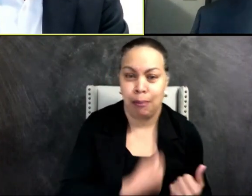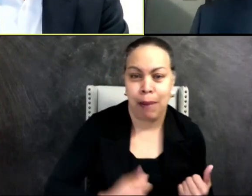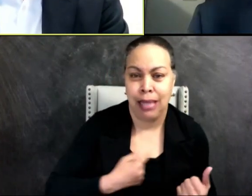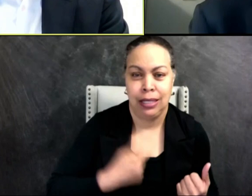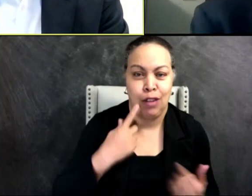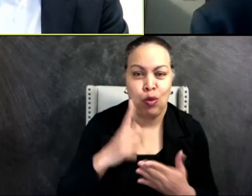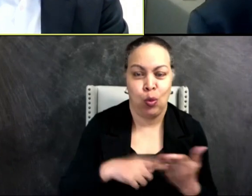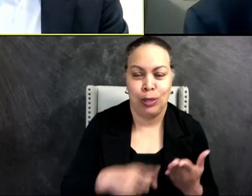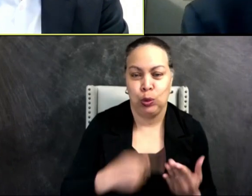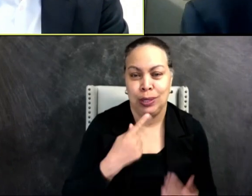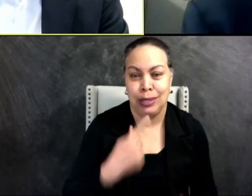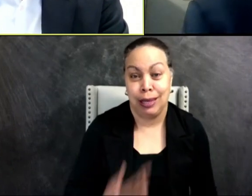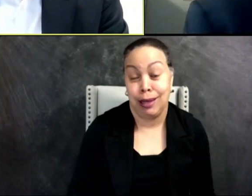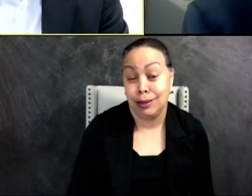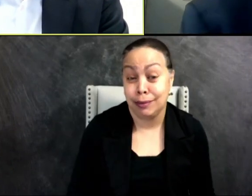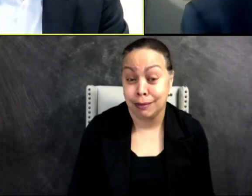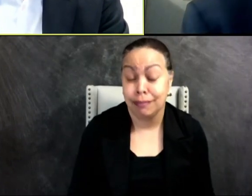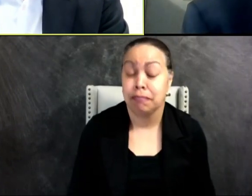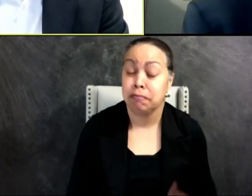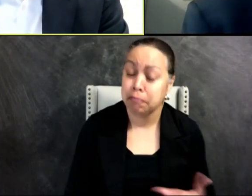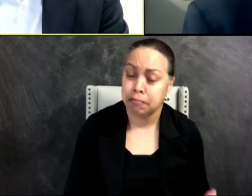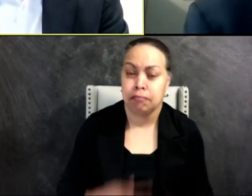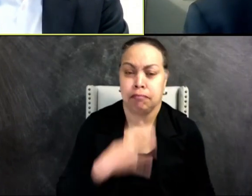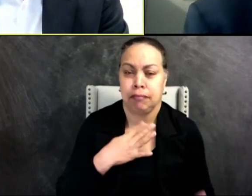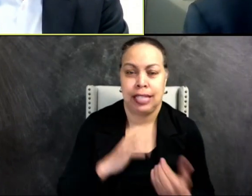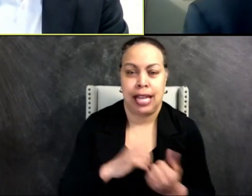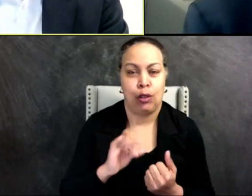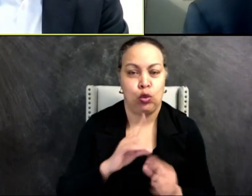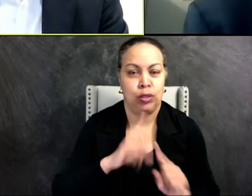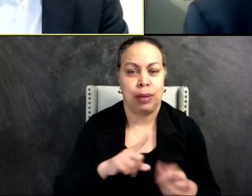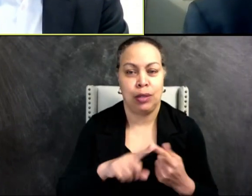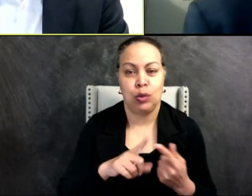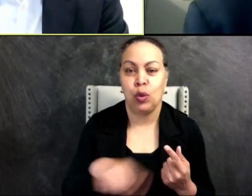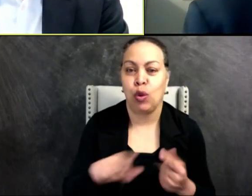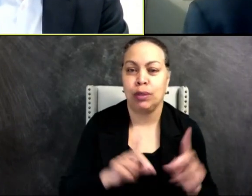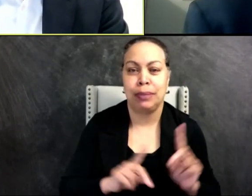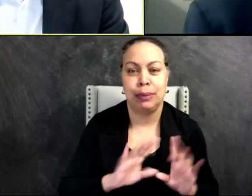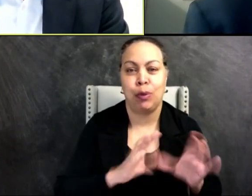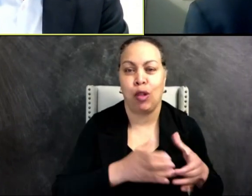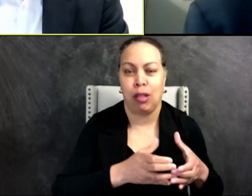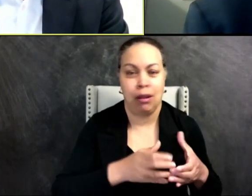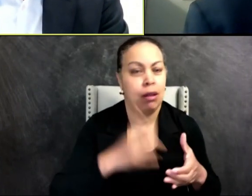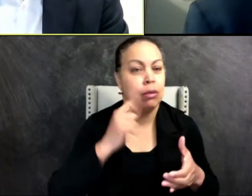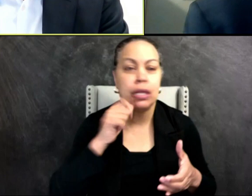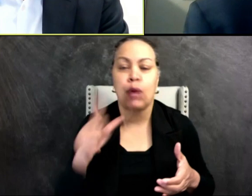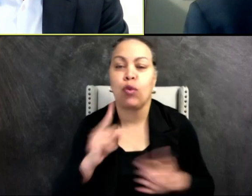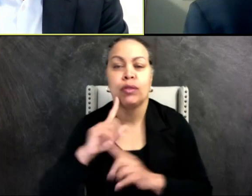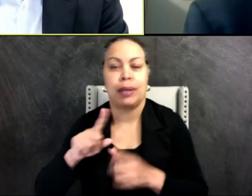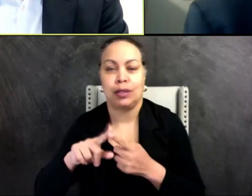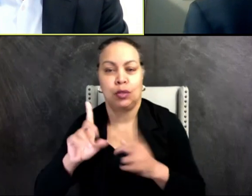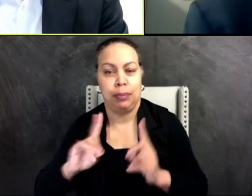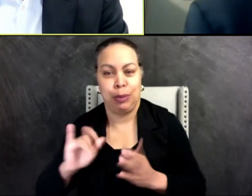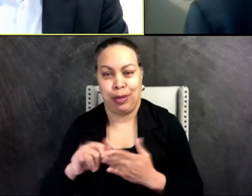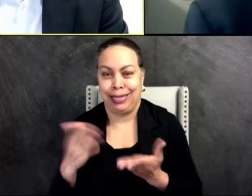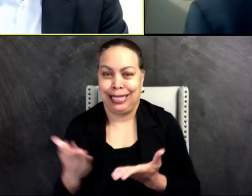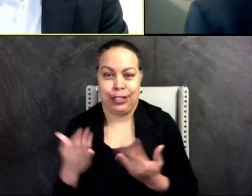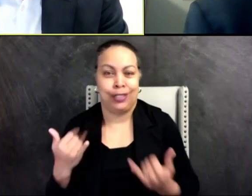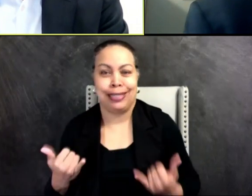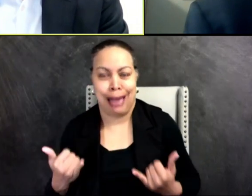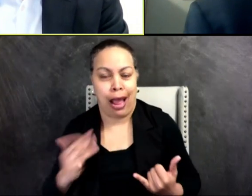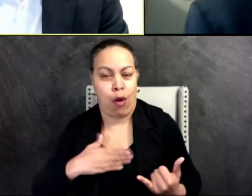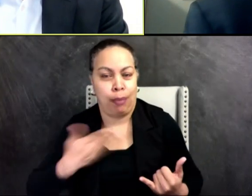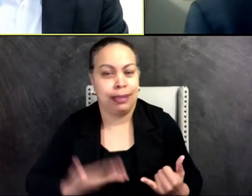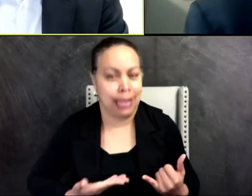what you said. I'd be curious how you'd respond to those folks, right? Because it's not just about responding to the folks that are on this call that are upset